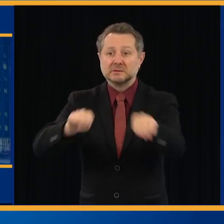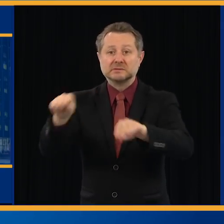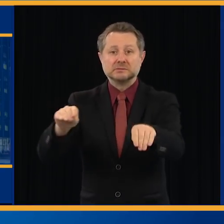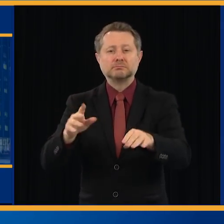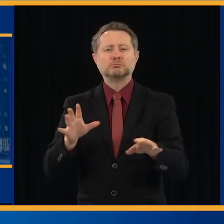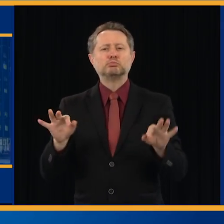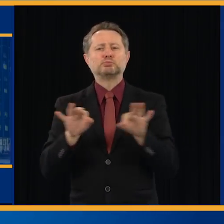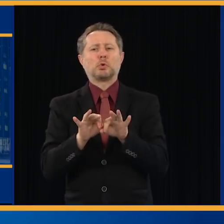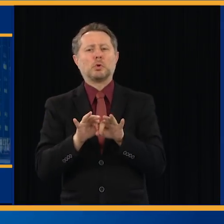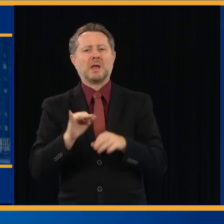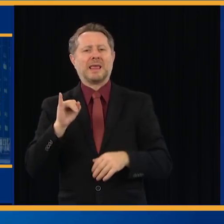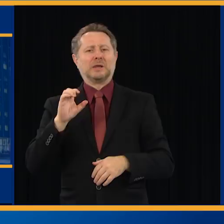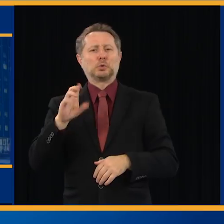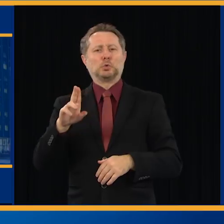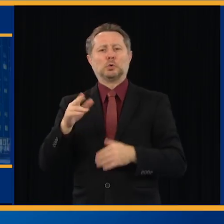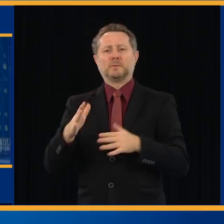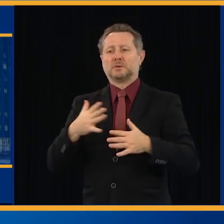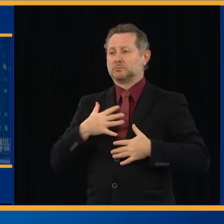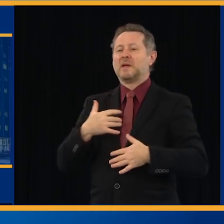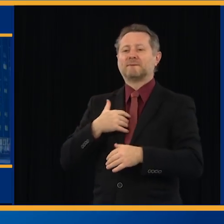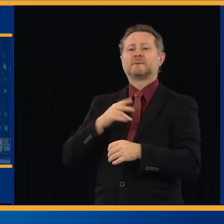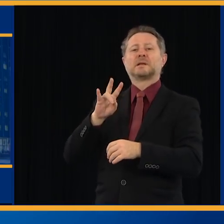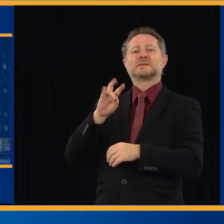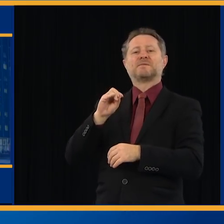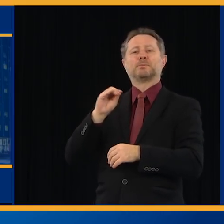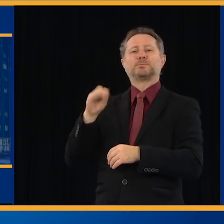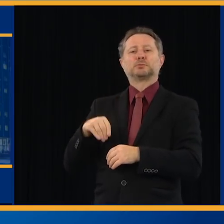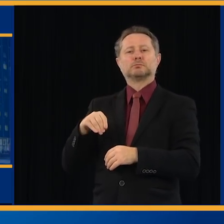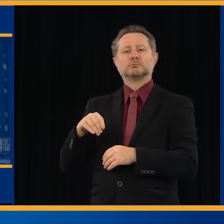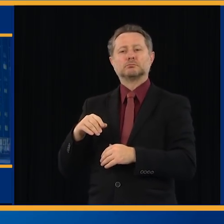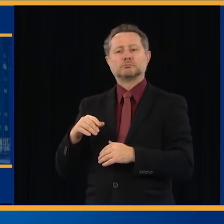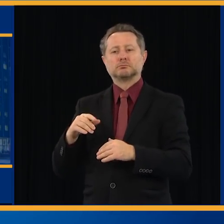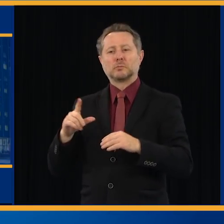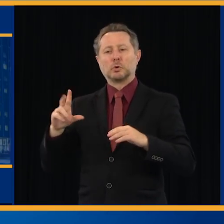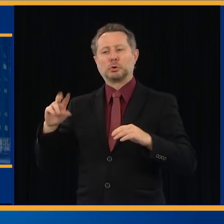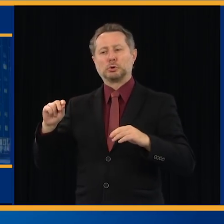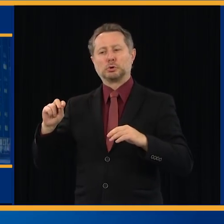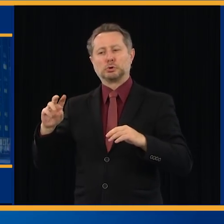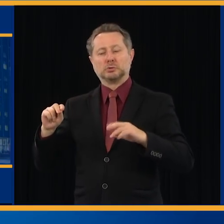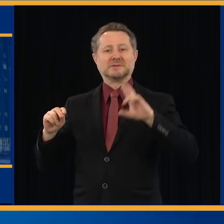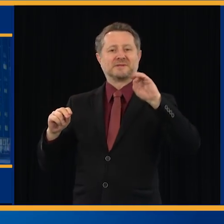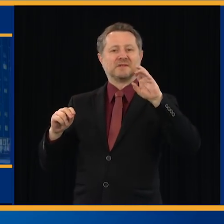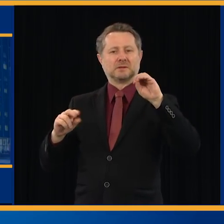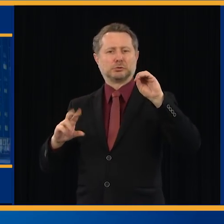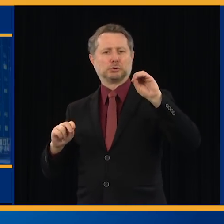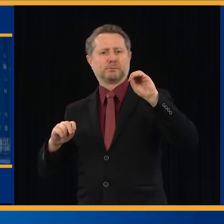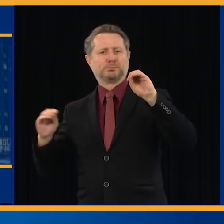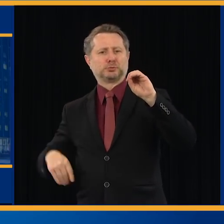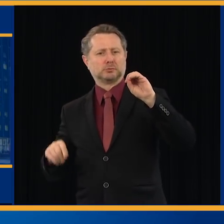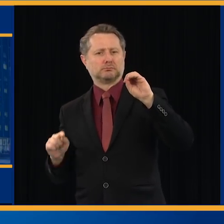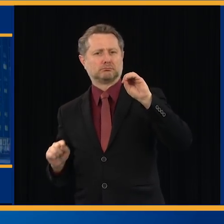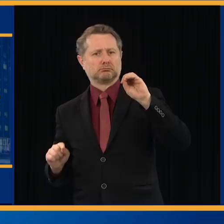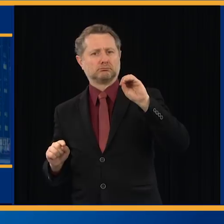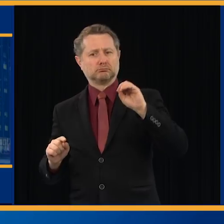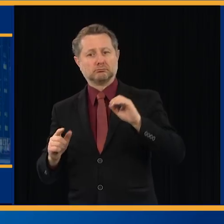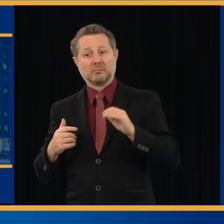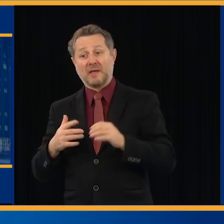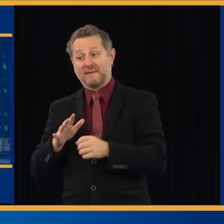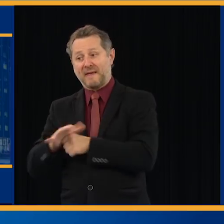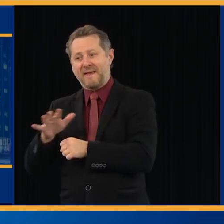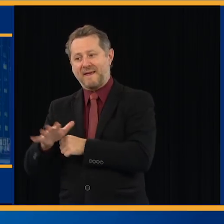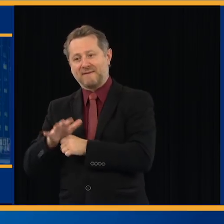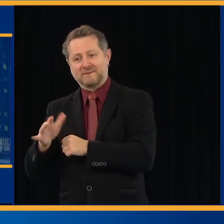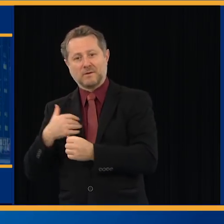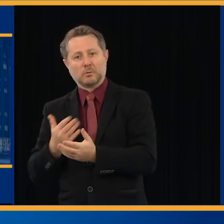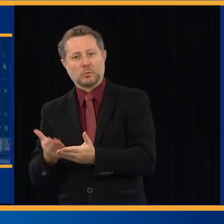capacity and make sure you have enough equipment. We're not going to go through who has a mask, who has a gown, who knows someone in